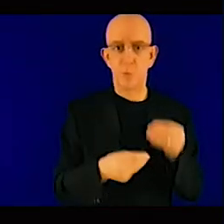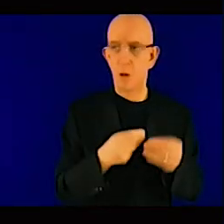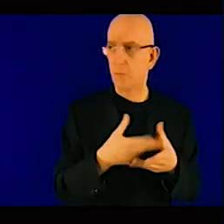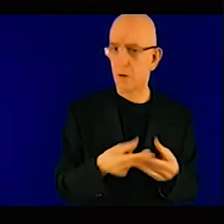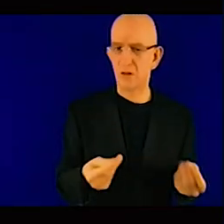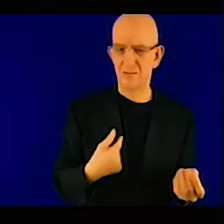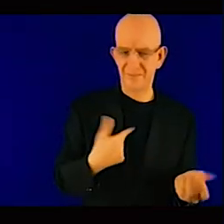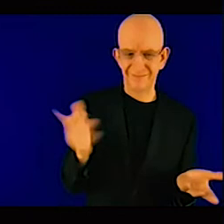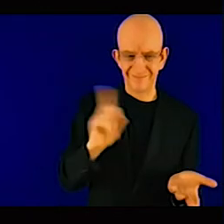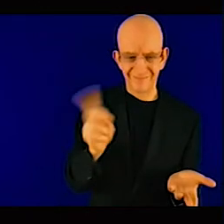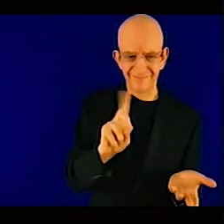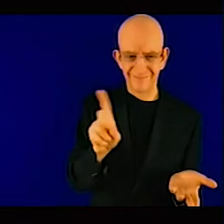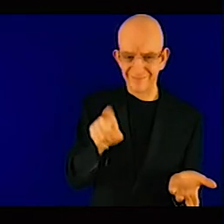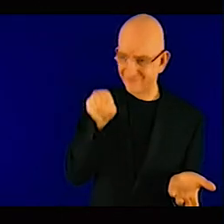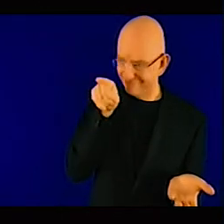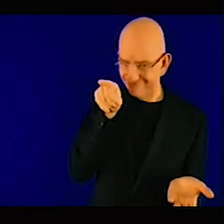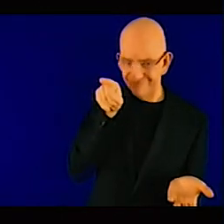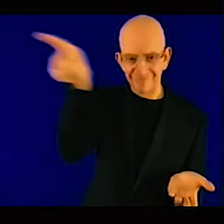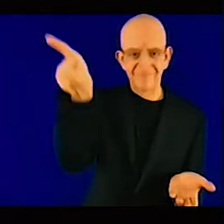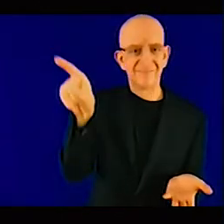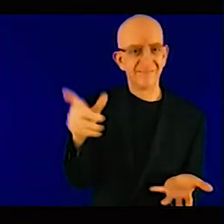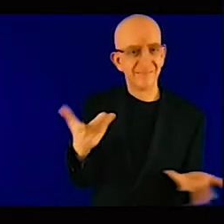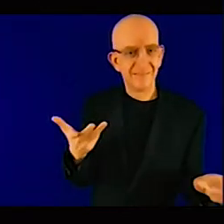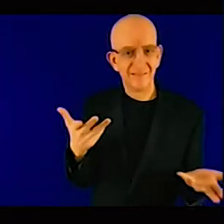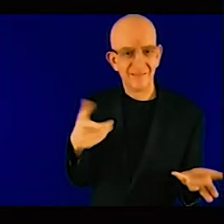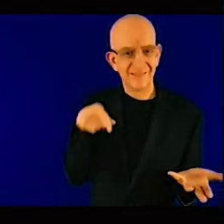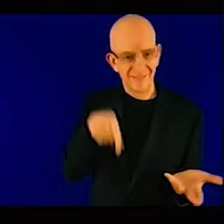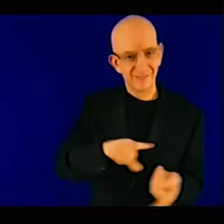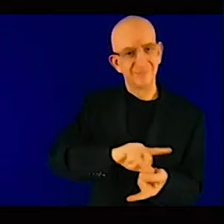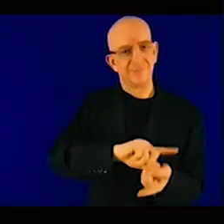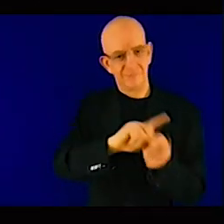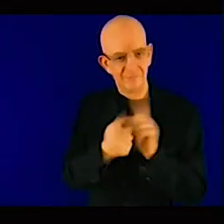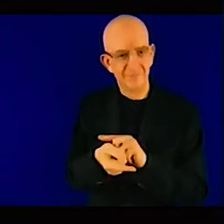fight for the implementation of a special form